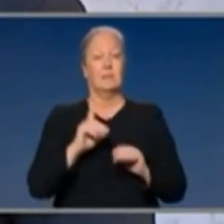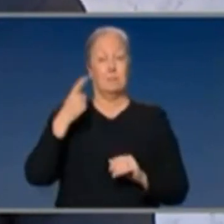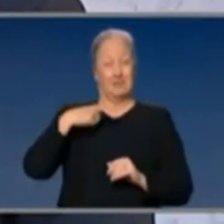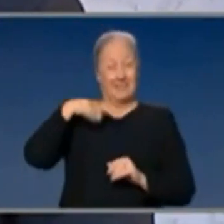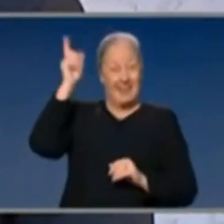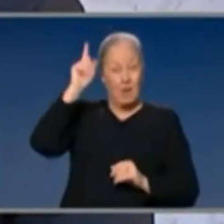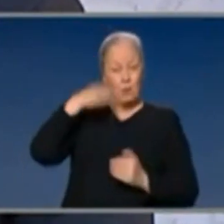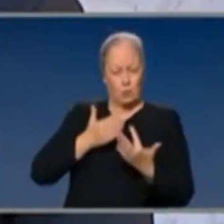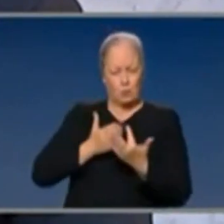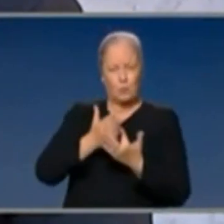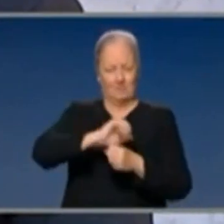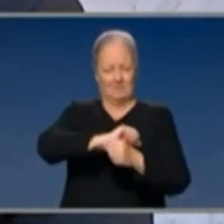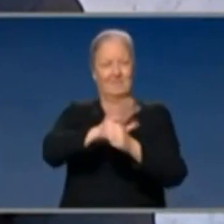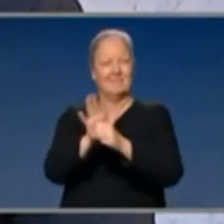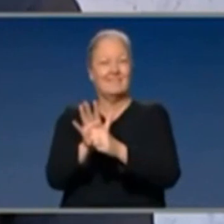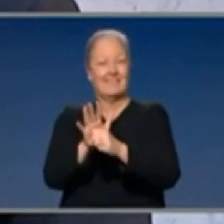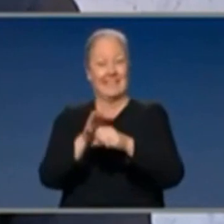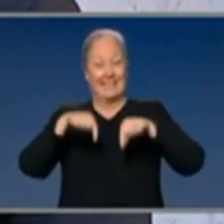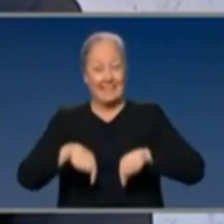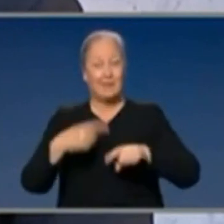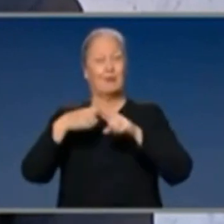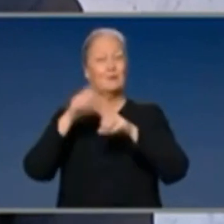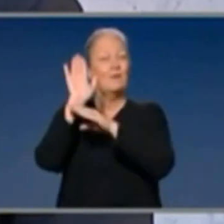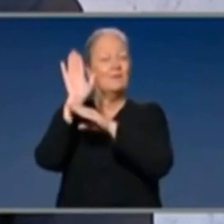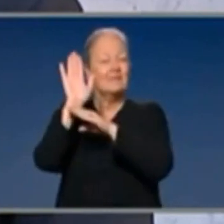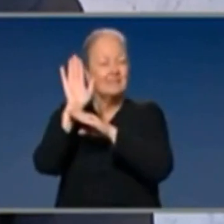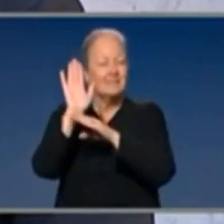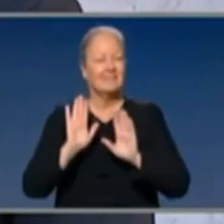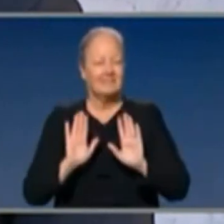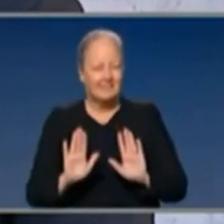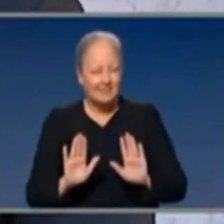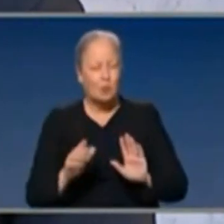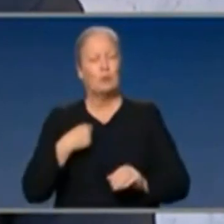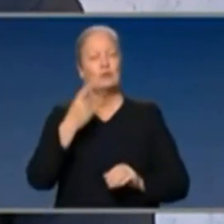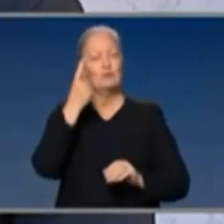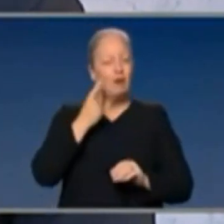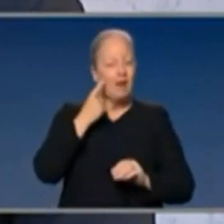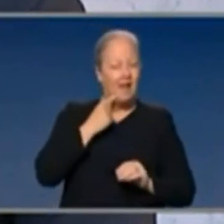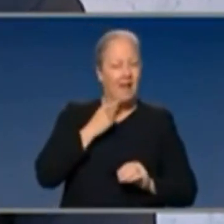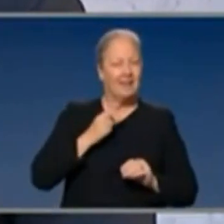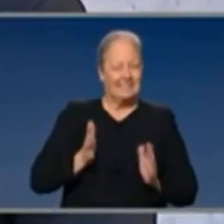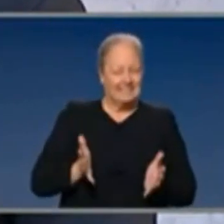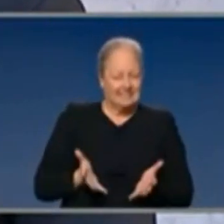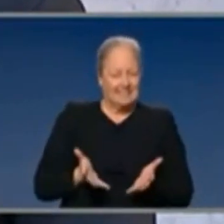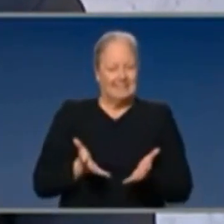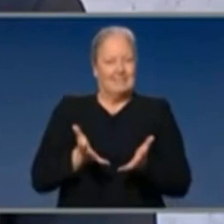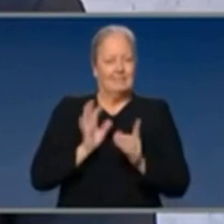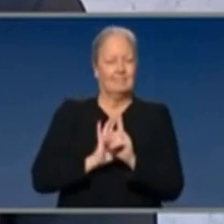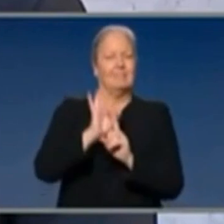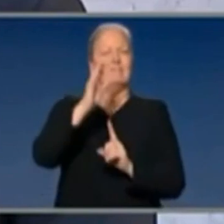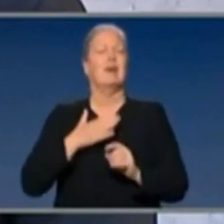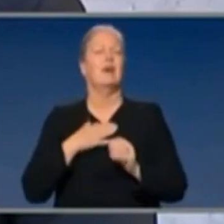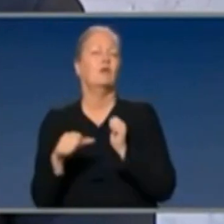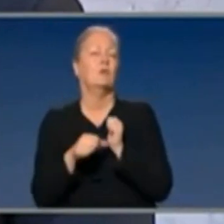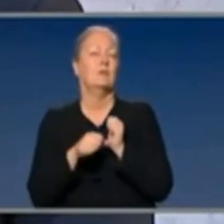middle of a pandemic, particularly when we're seeking to rebuild our economy, whether it's in what is the